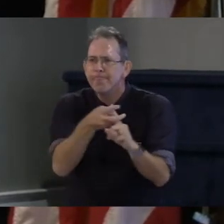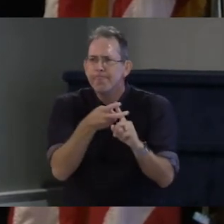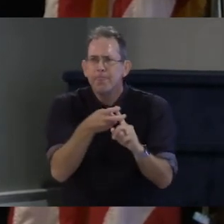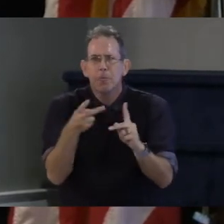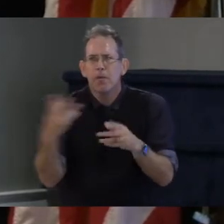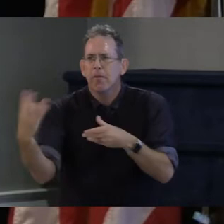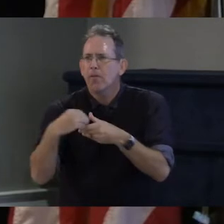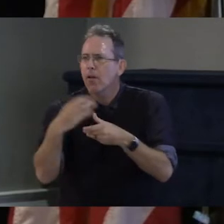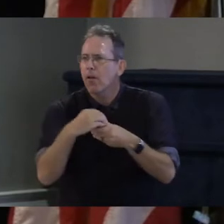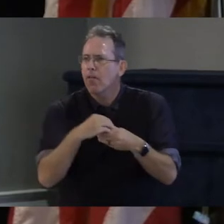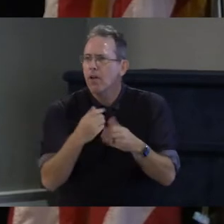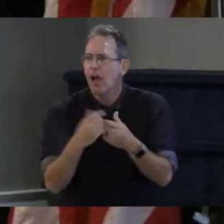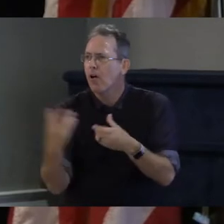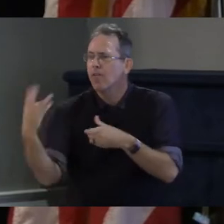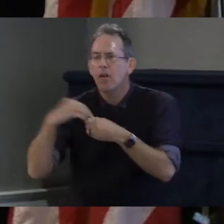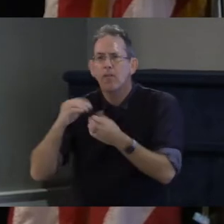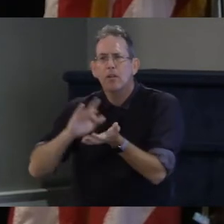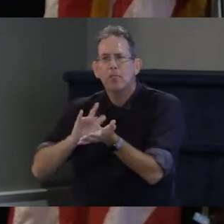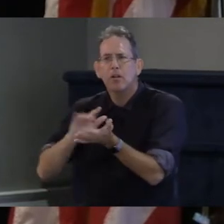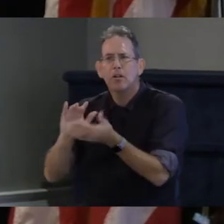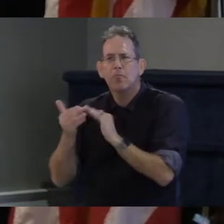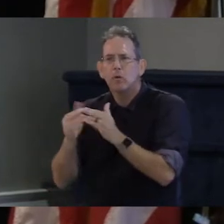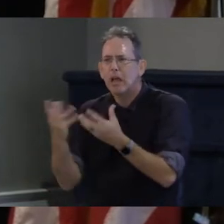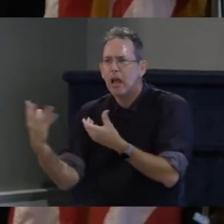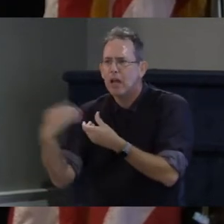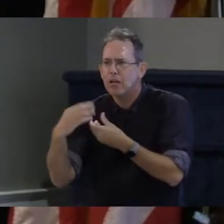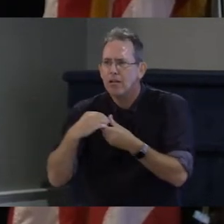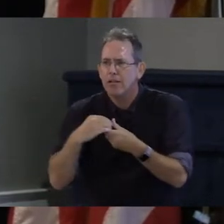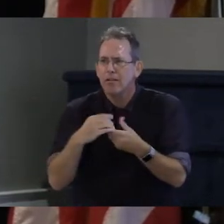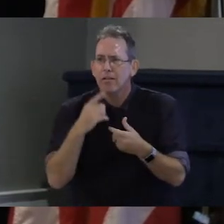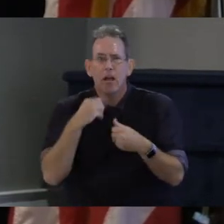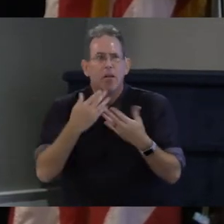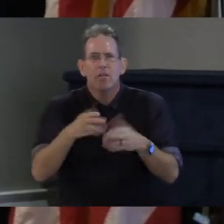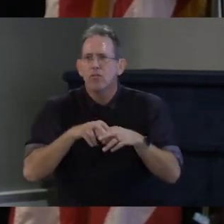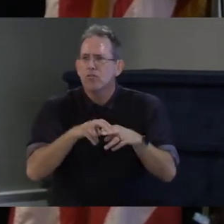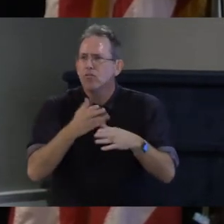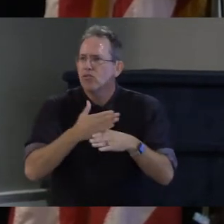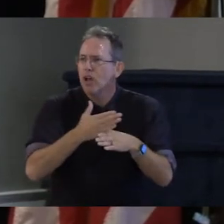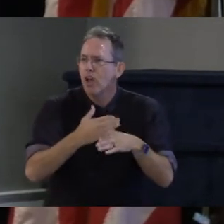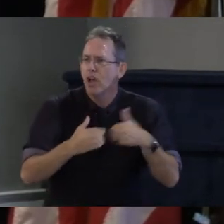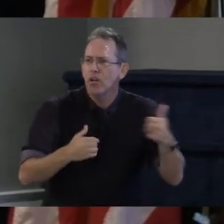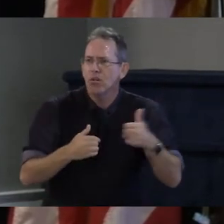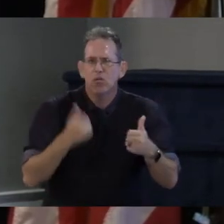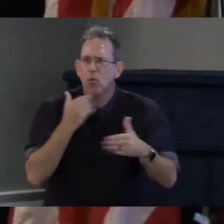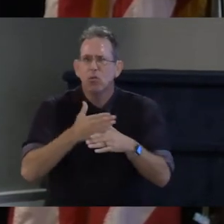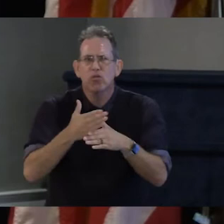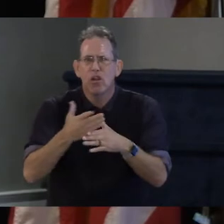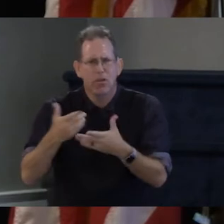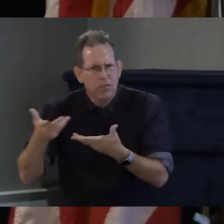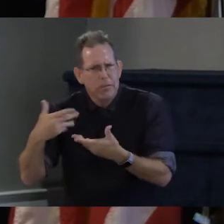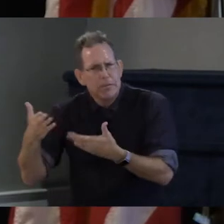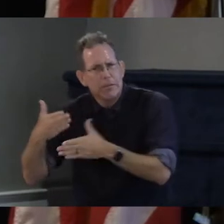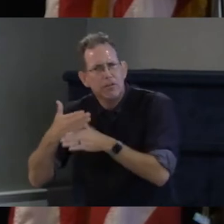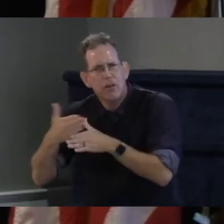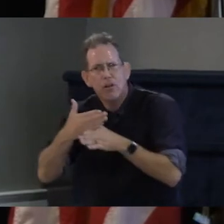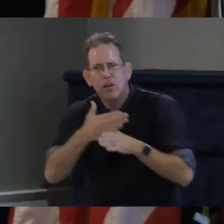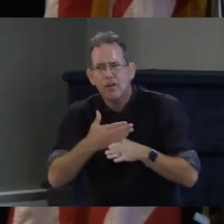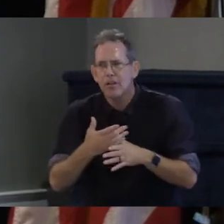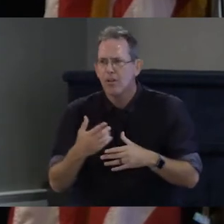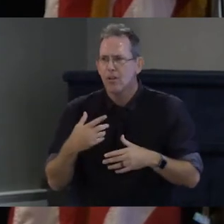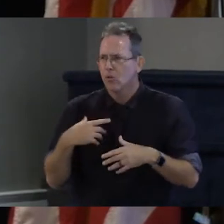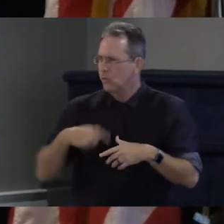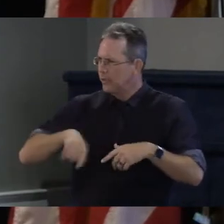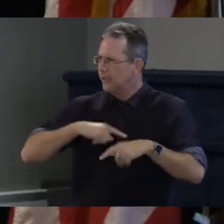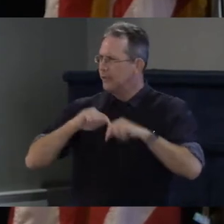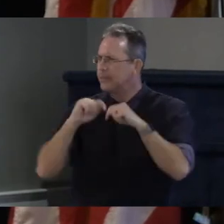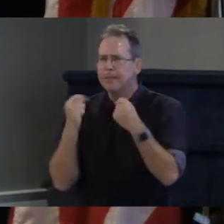in ride share and home share and things like that and so we as a society and as a community I